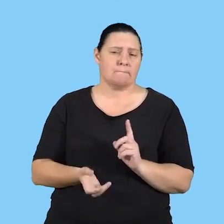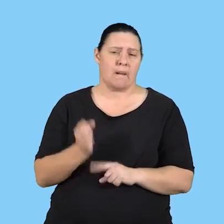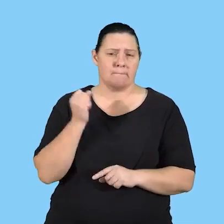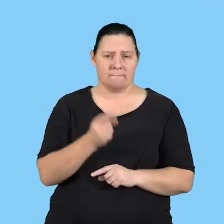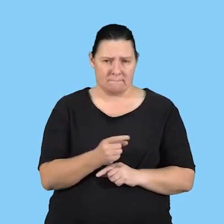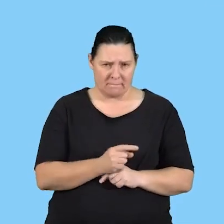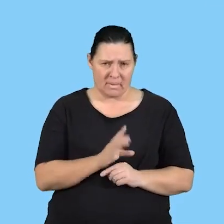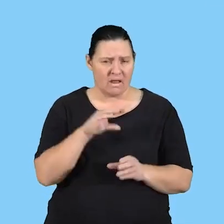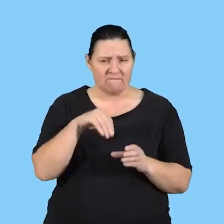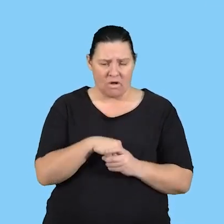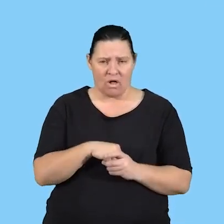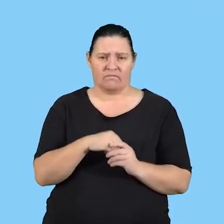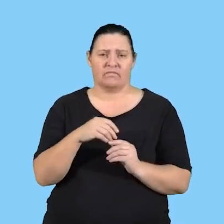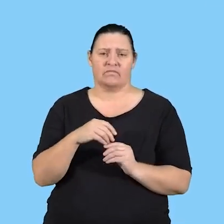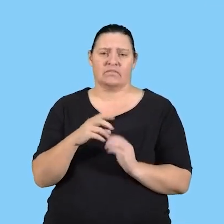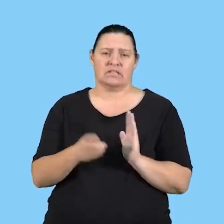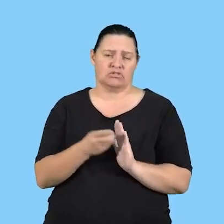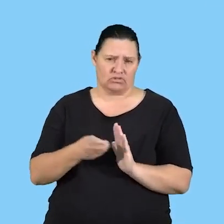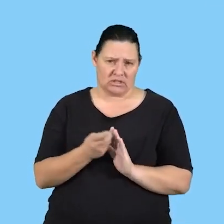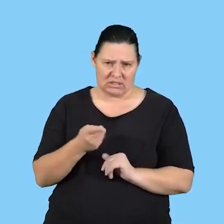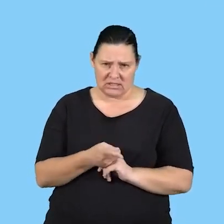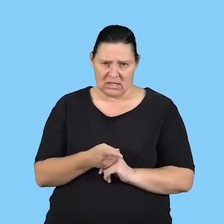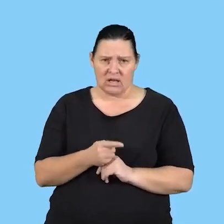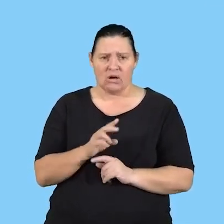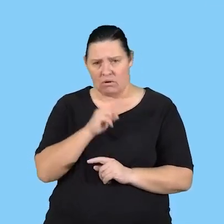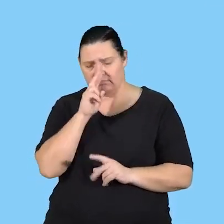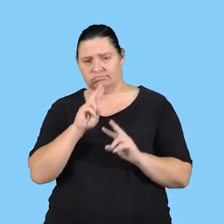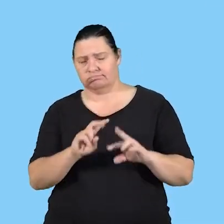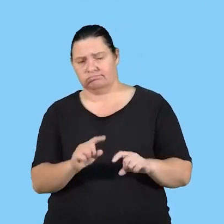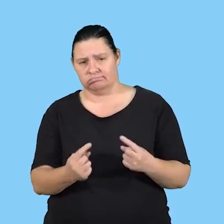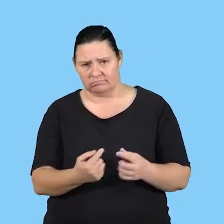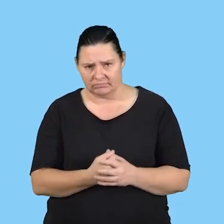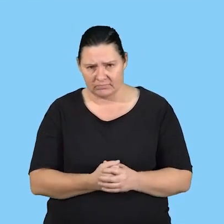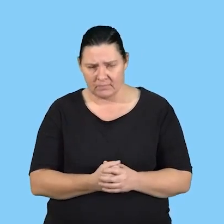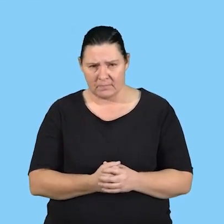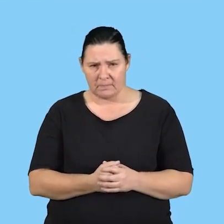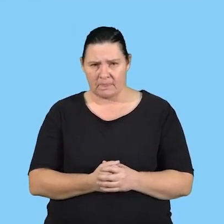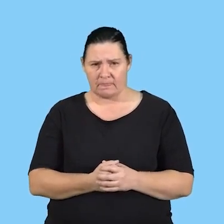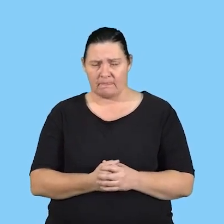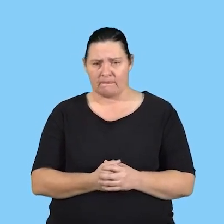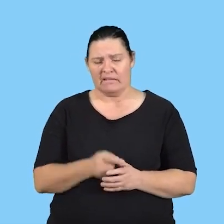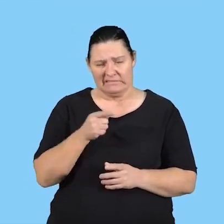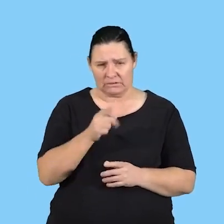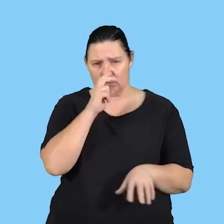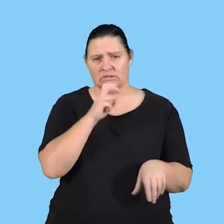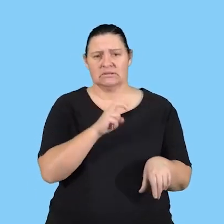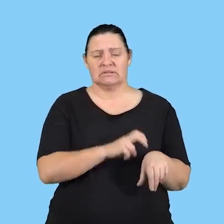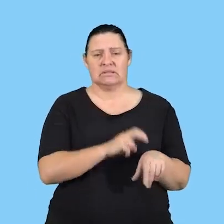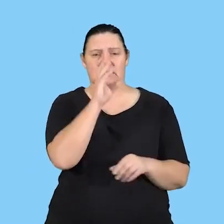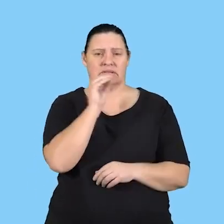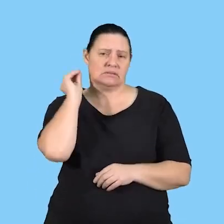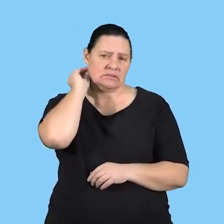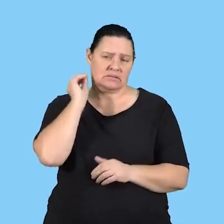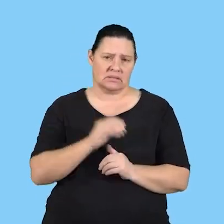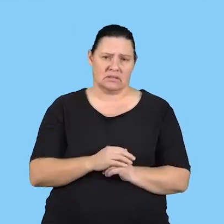in an English dictionary and then they give you what you're looking for. So that's what you need to take